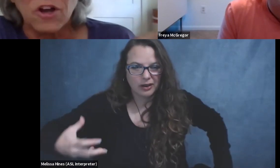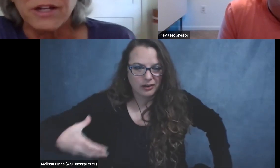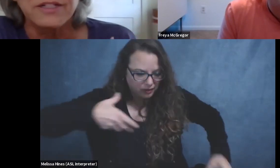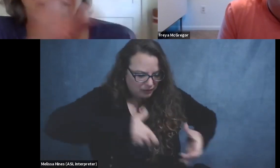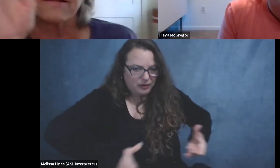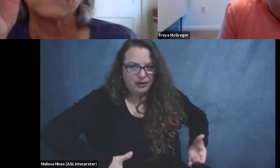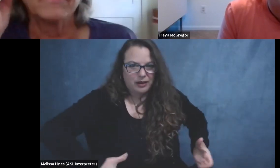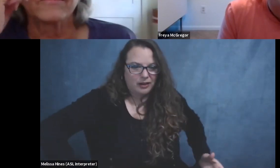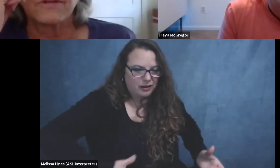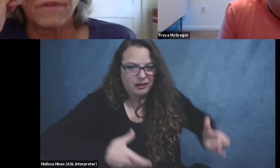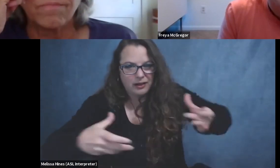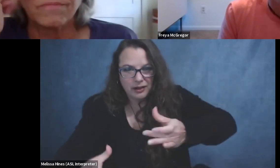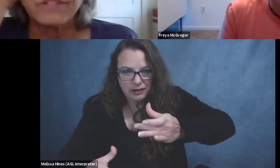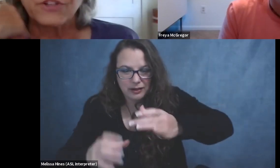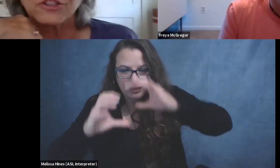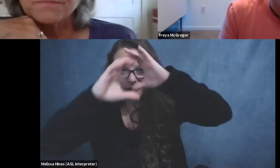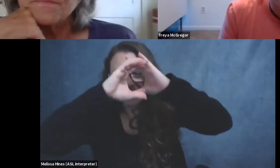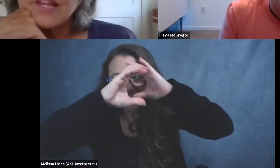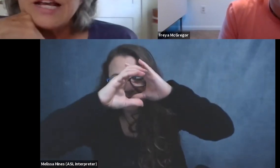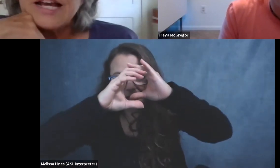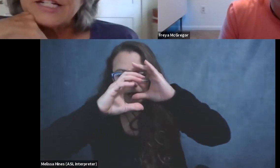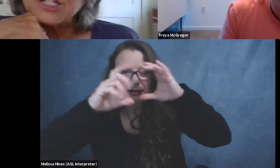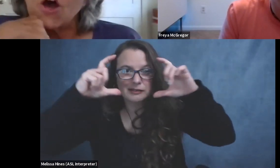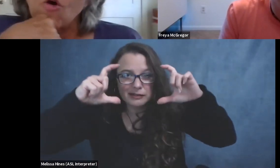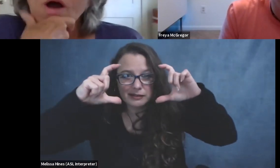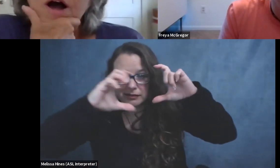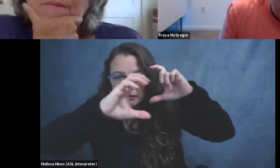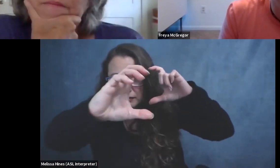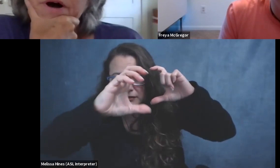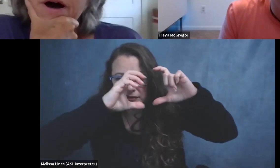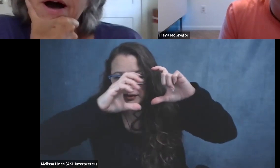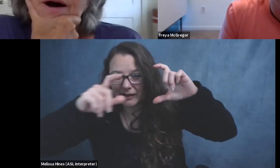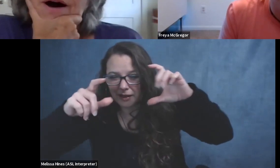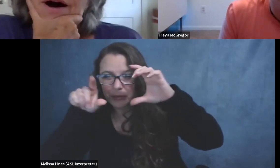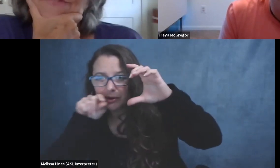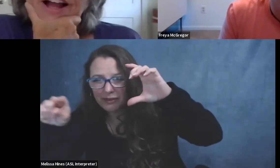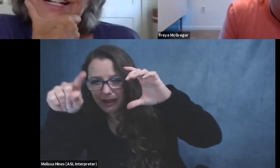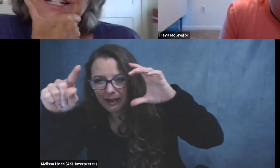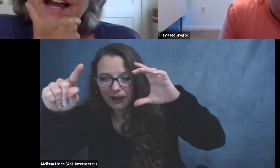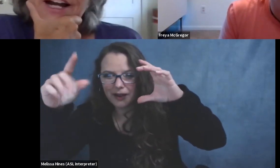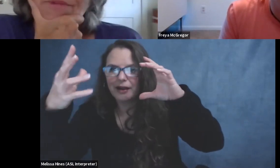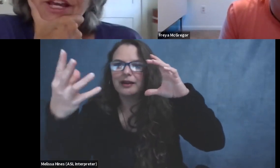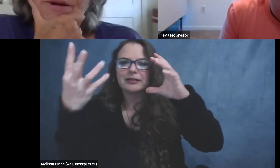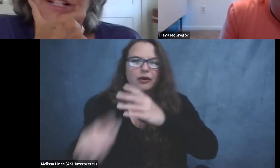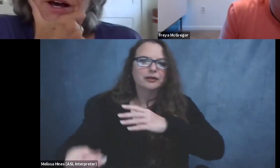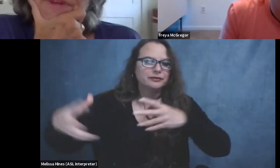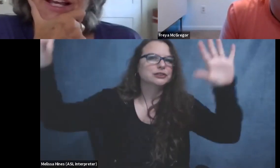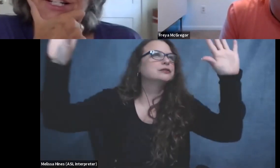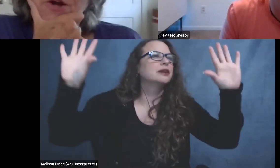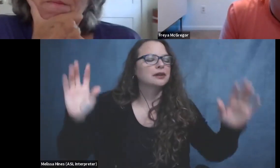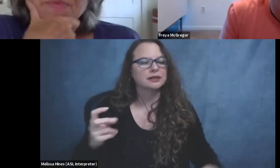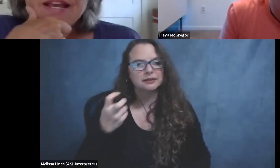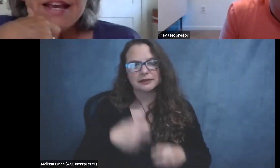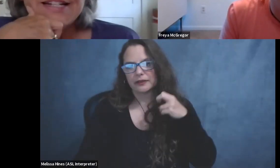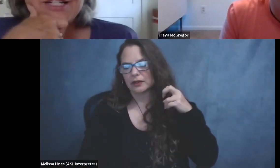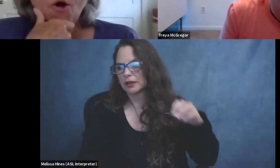it's gone. It's like difficult. And so, um, I finally decided I'm going to get my, I'm going